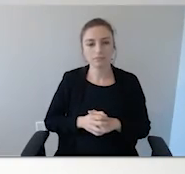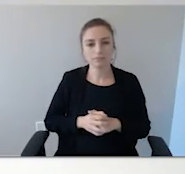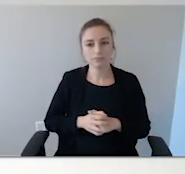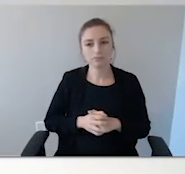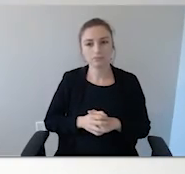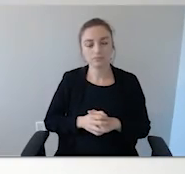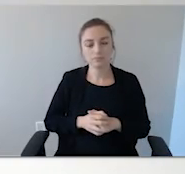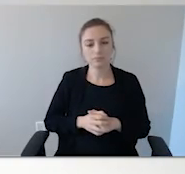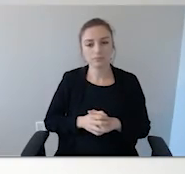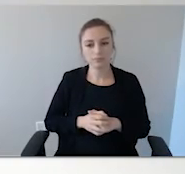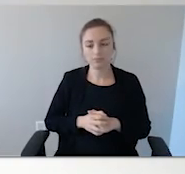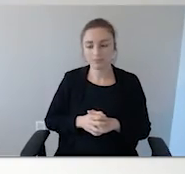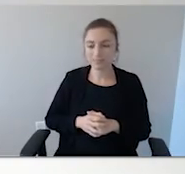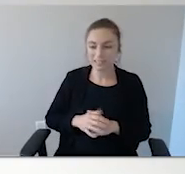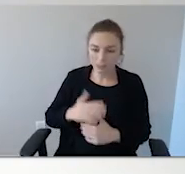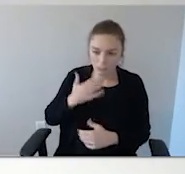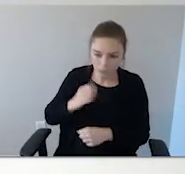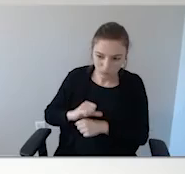Okay.